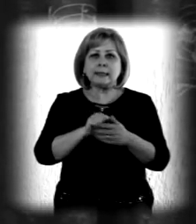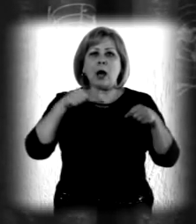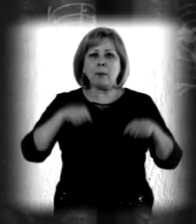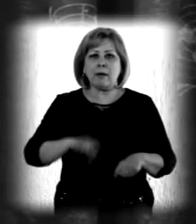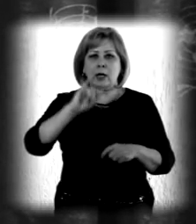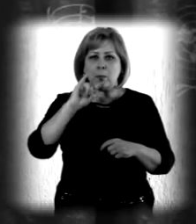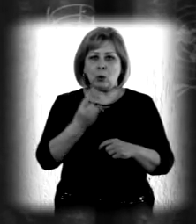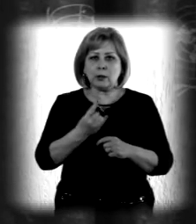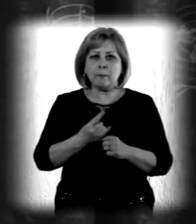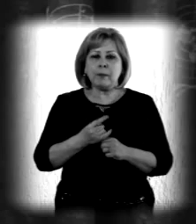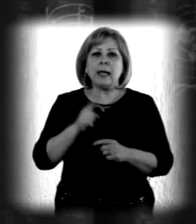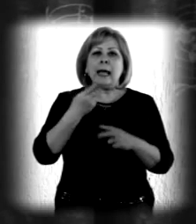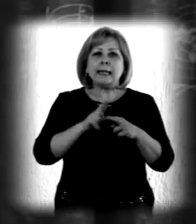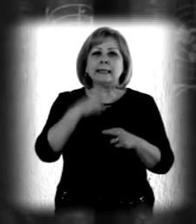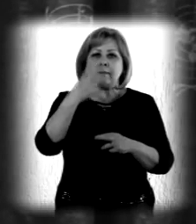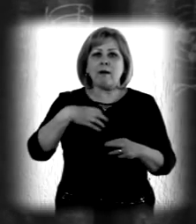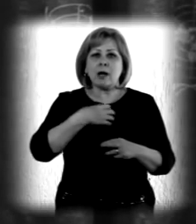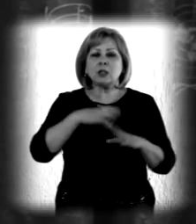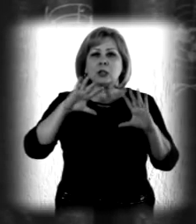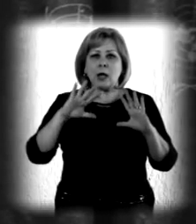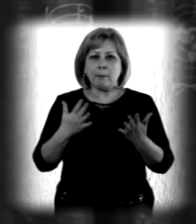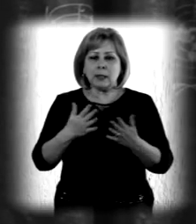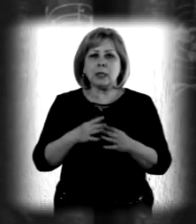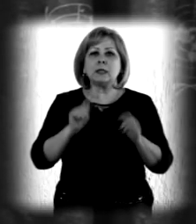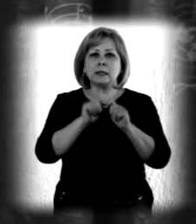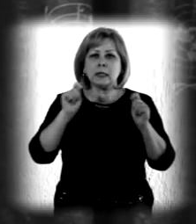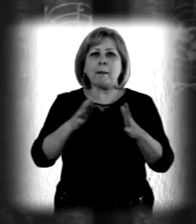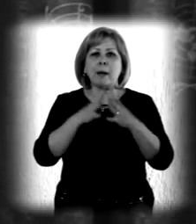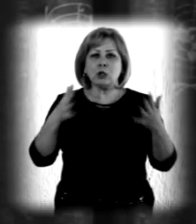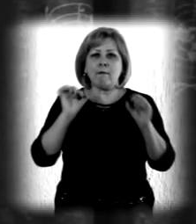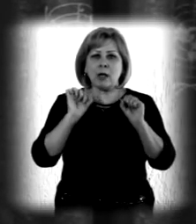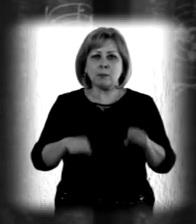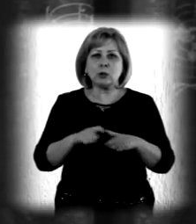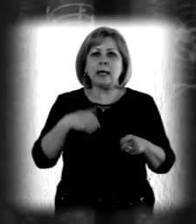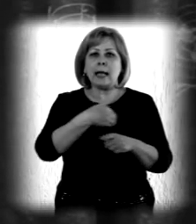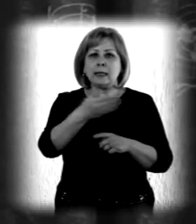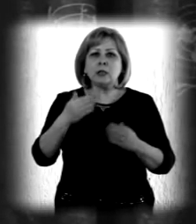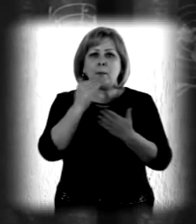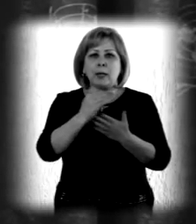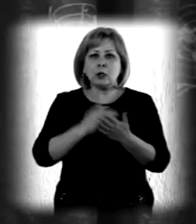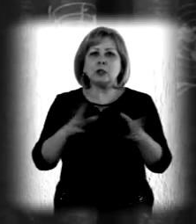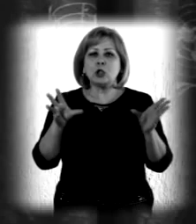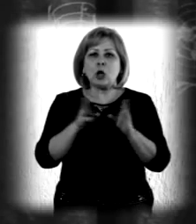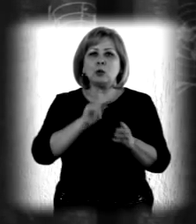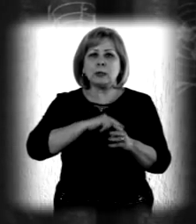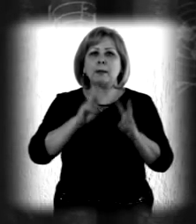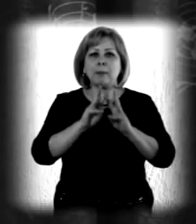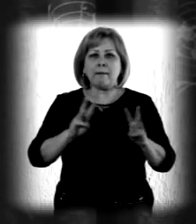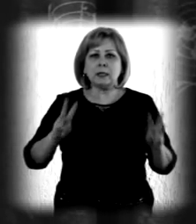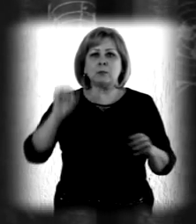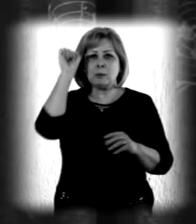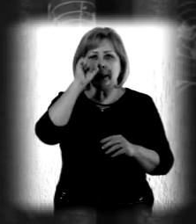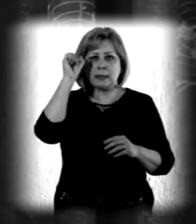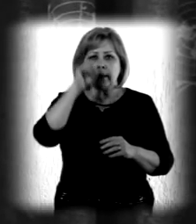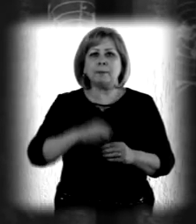Convention on the Rights of the Child. The convergence of these two milestones created great opportunities for our program of cooperation